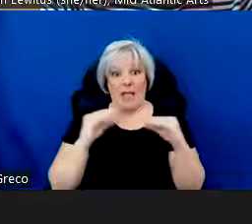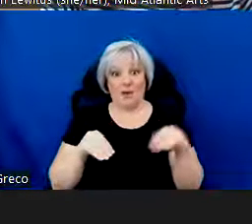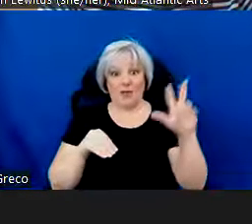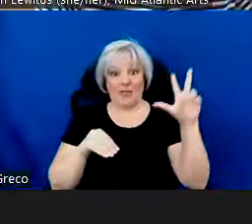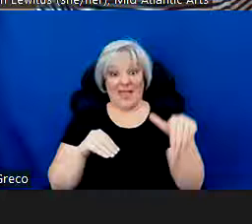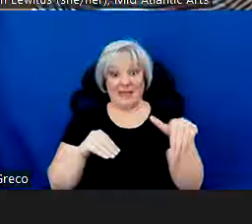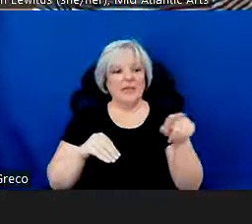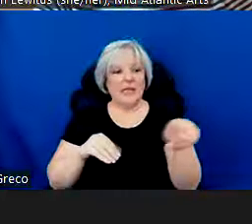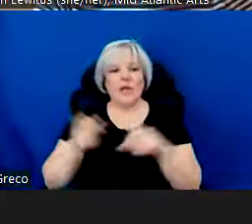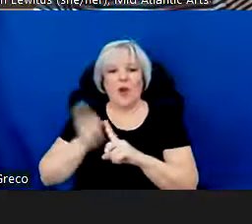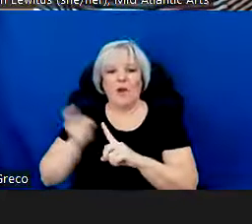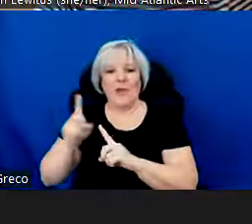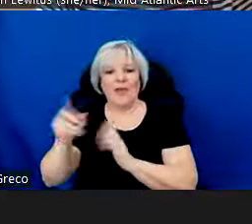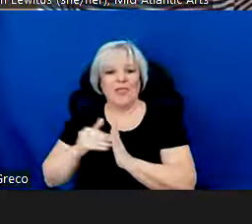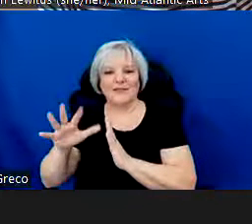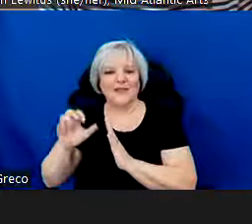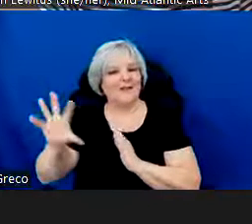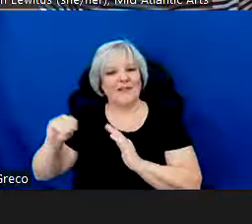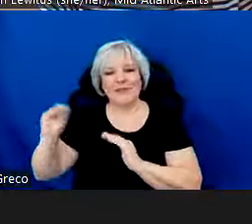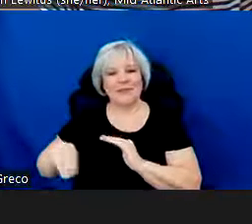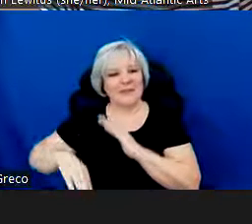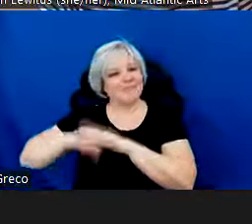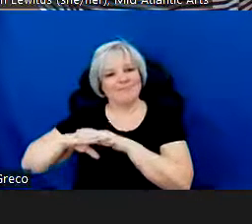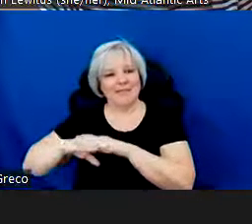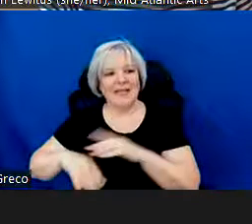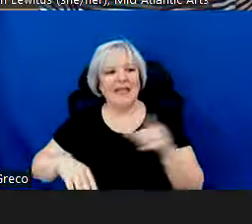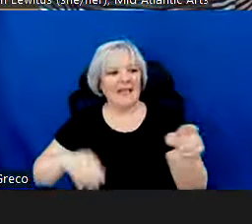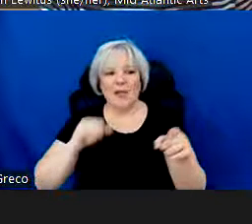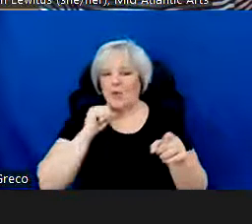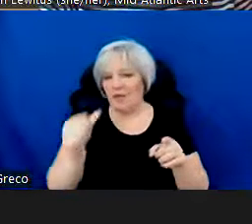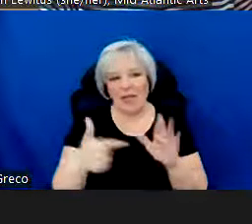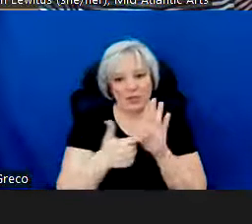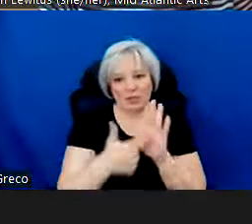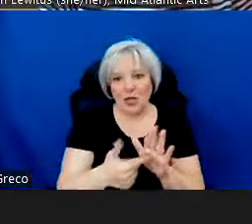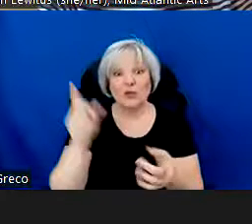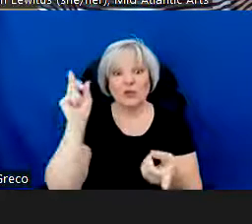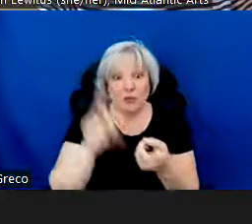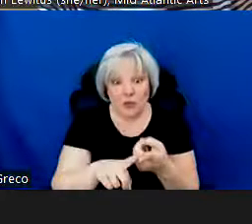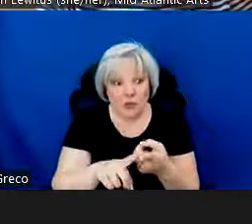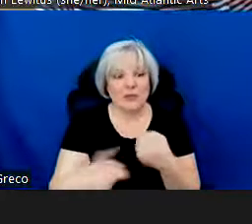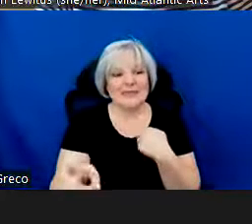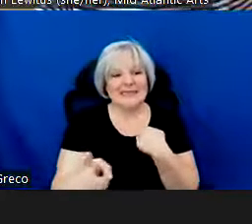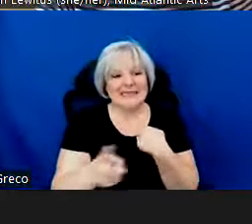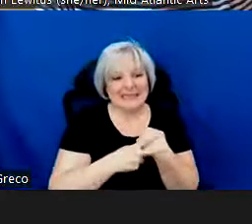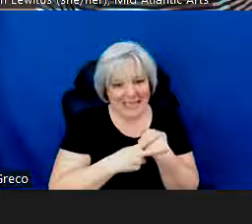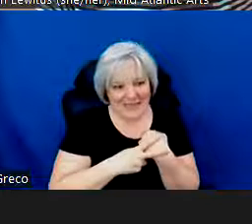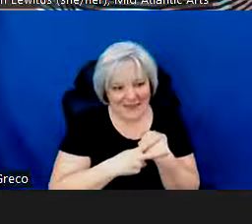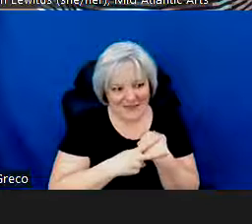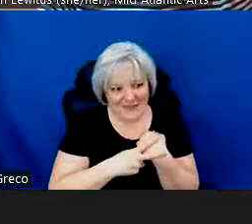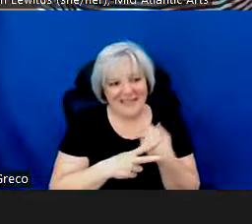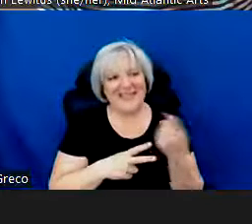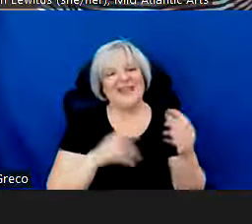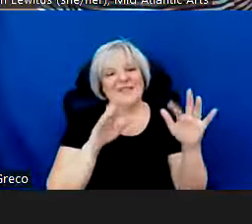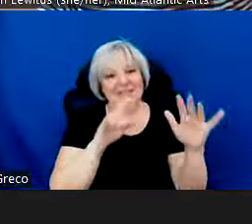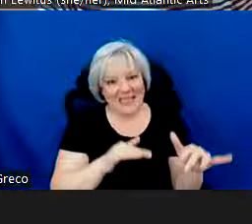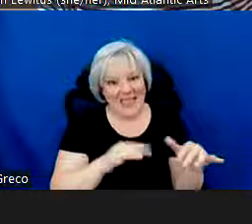column. A really important note about this is that it will not show up until you hit save form after you've filled out your